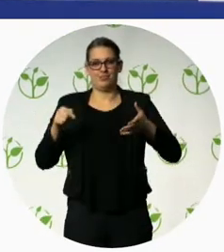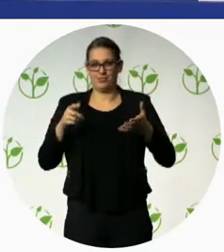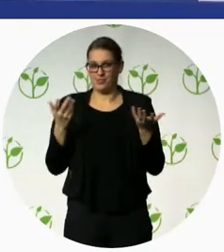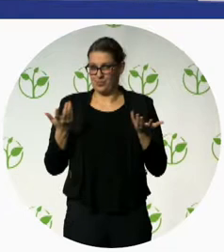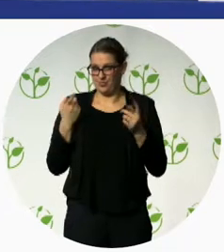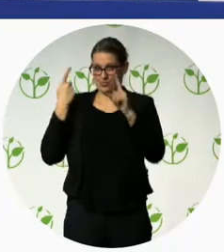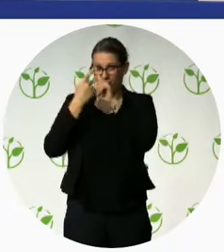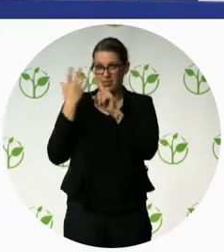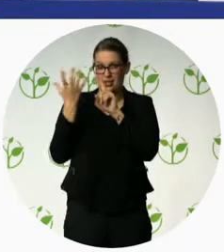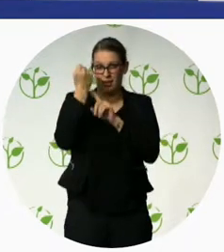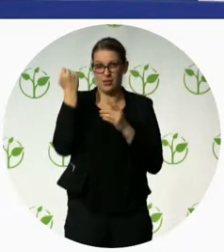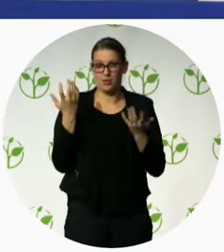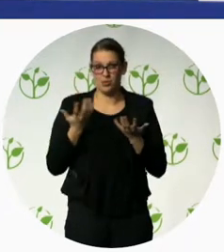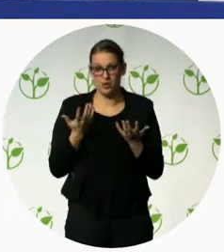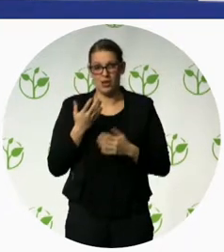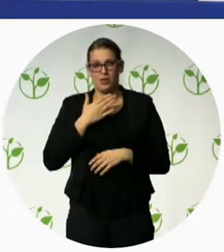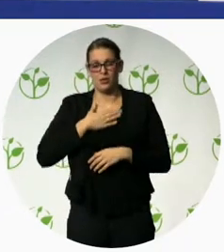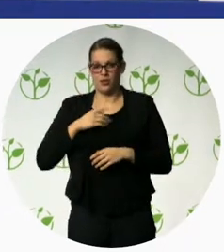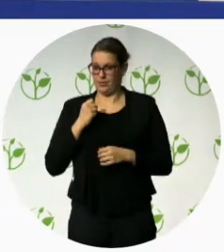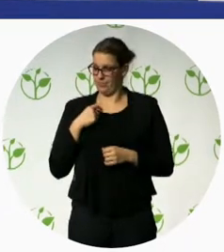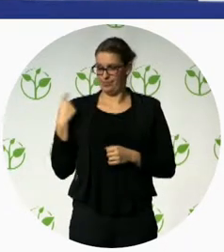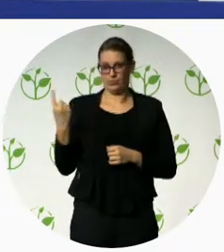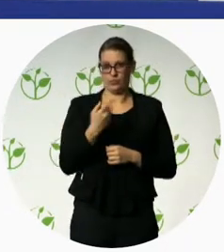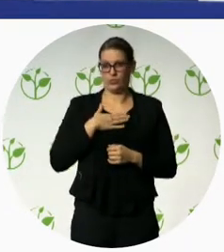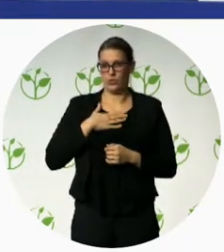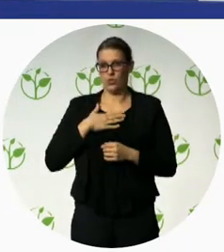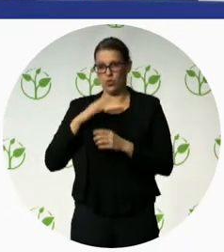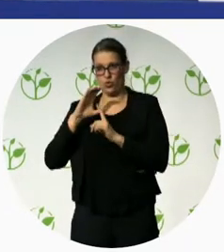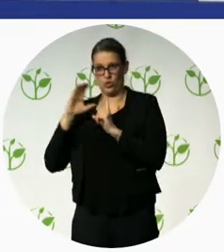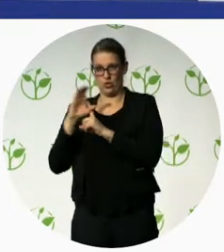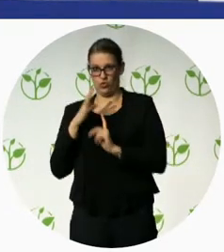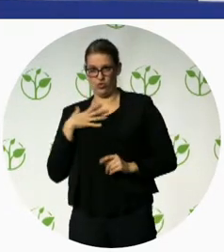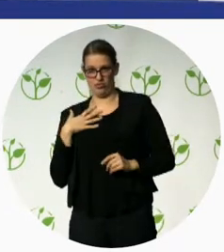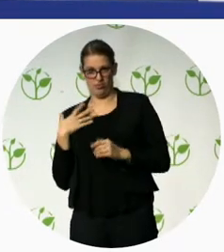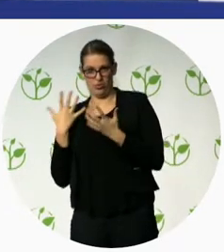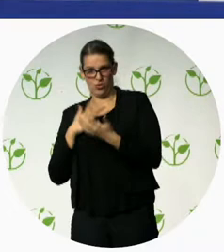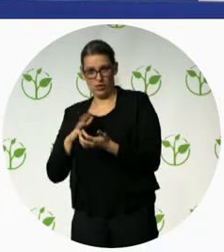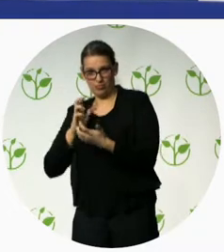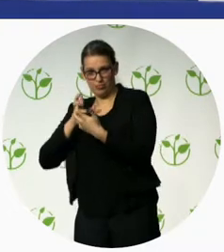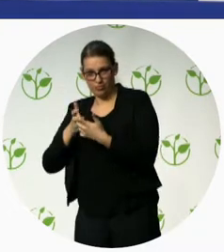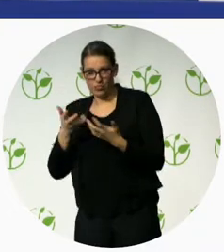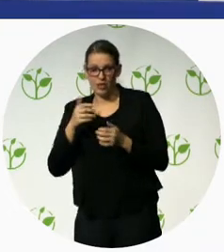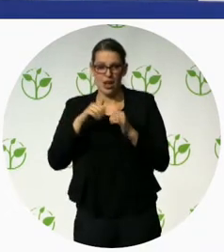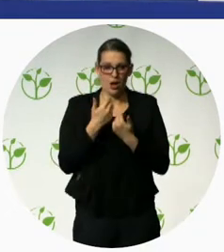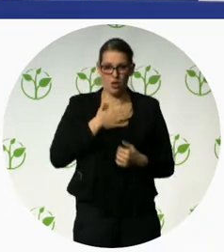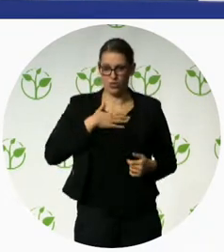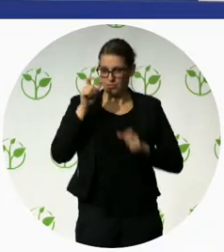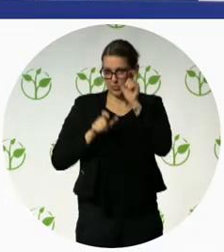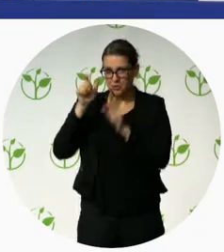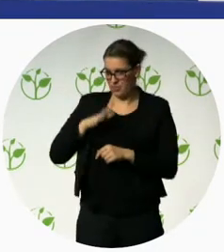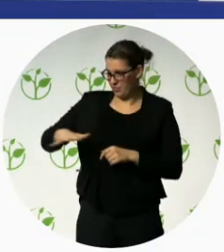-cultural environmental religious needs of our people so we designed the Jaipur foot that you see on the other side